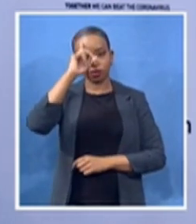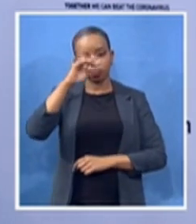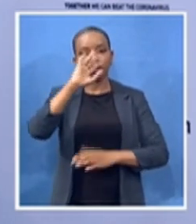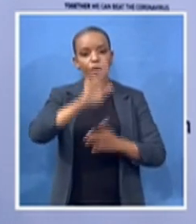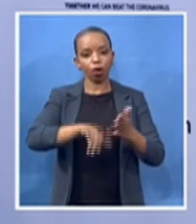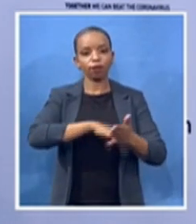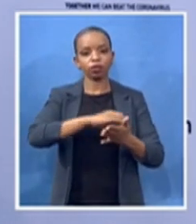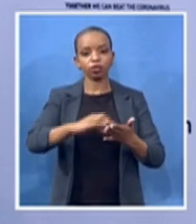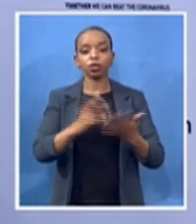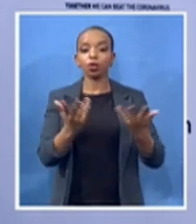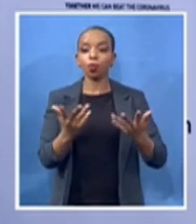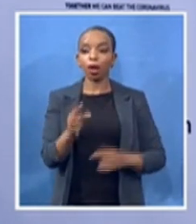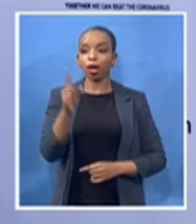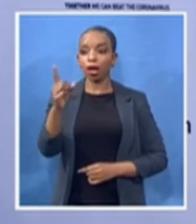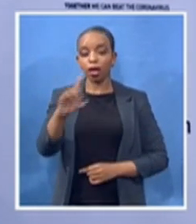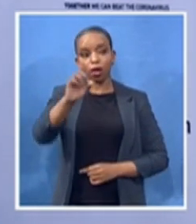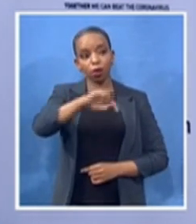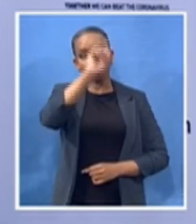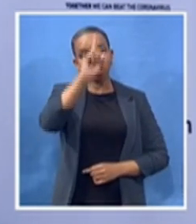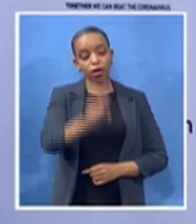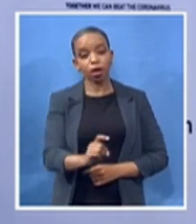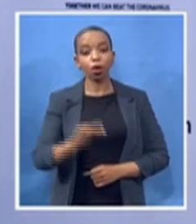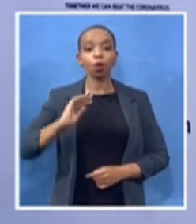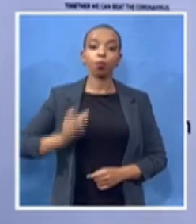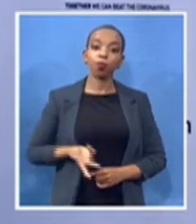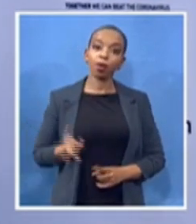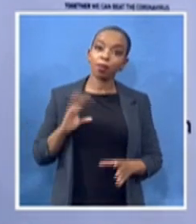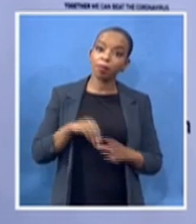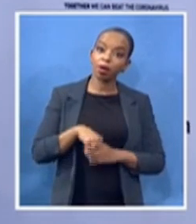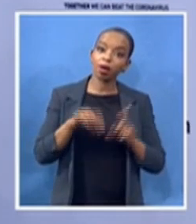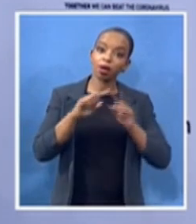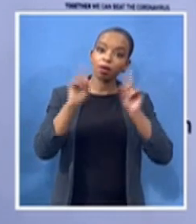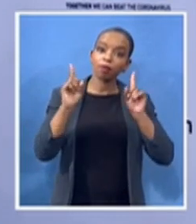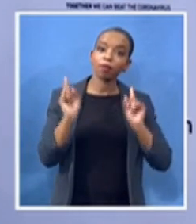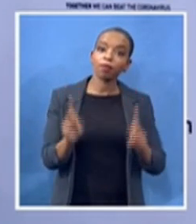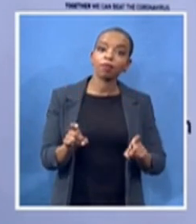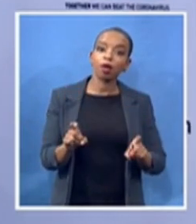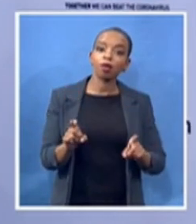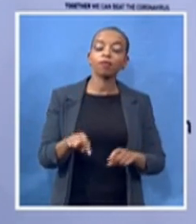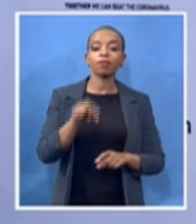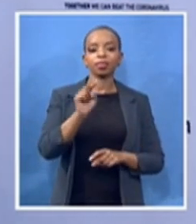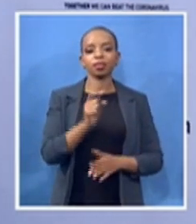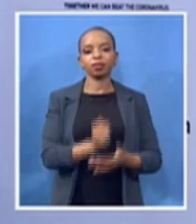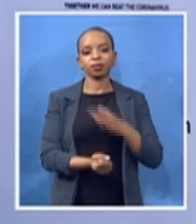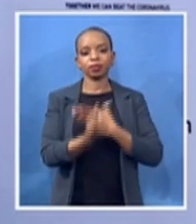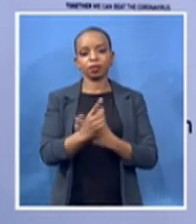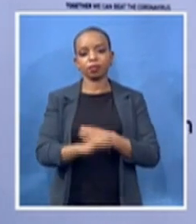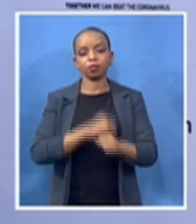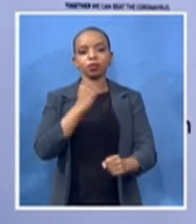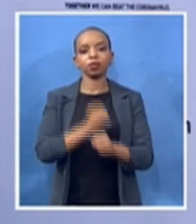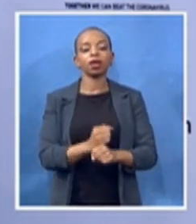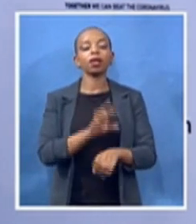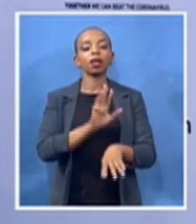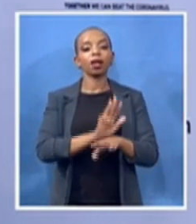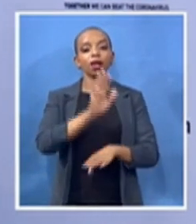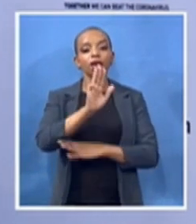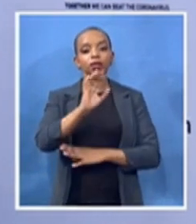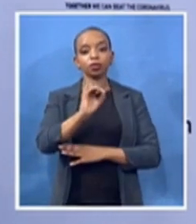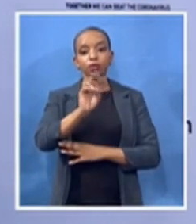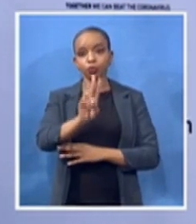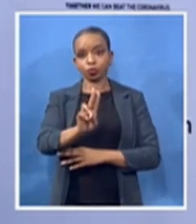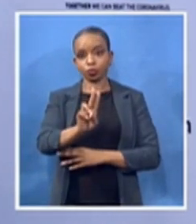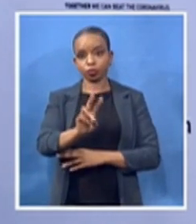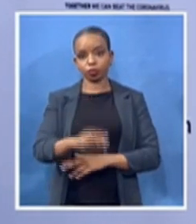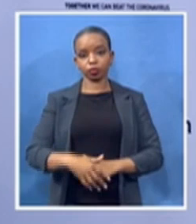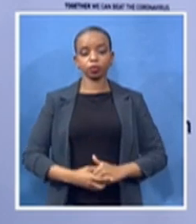we also will also cover her as the only woman in the room